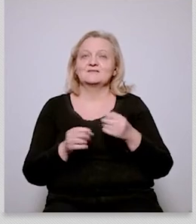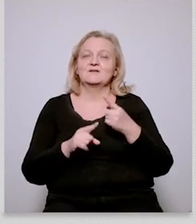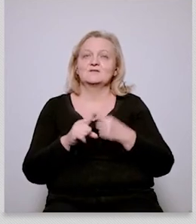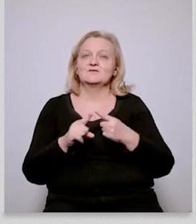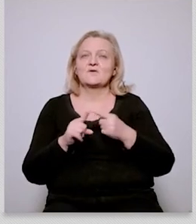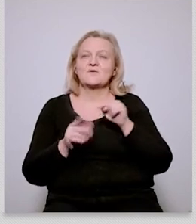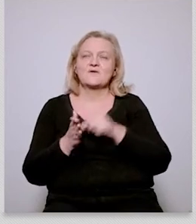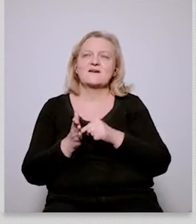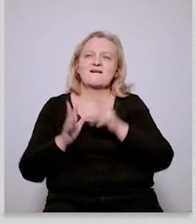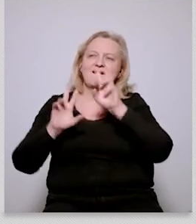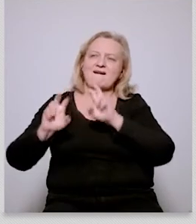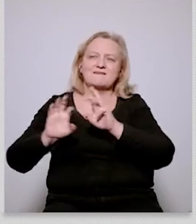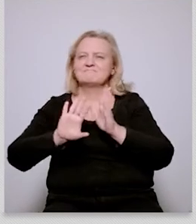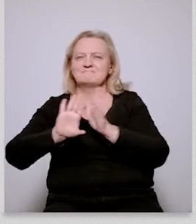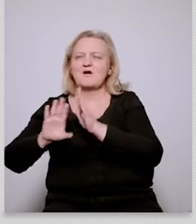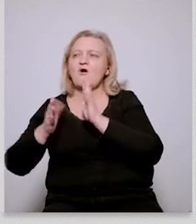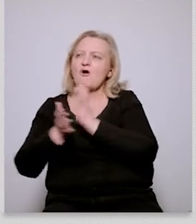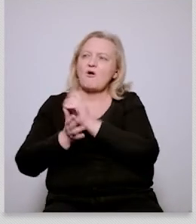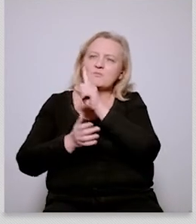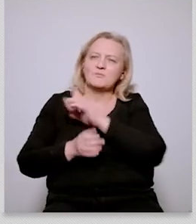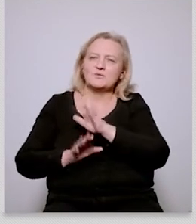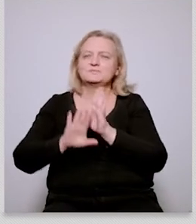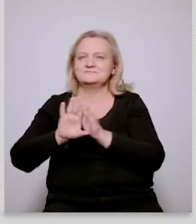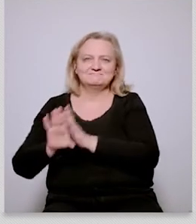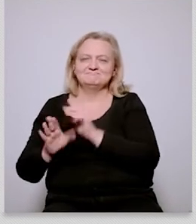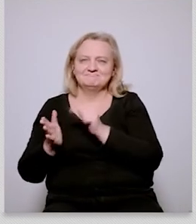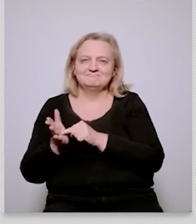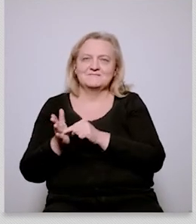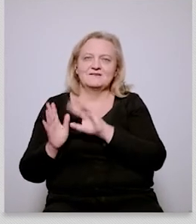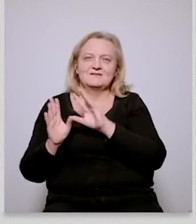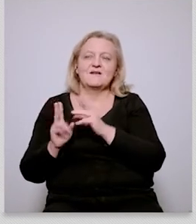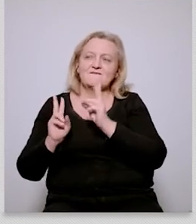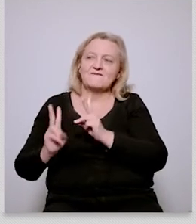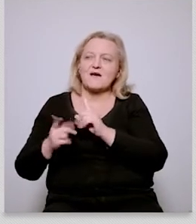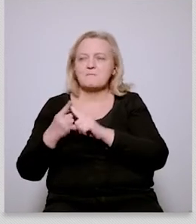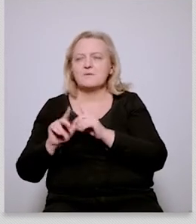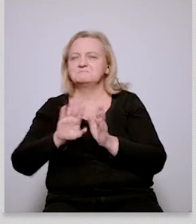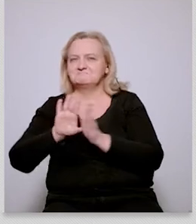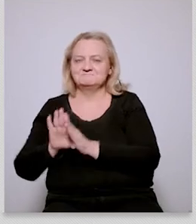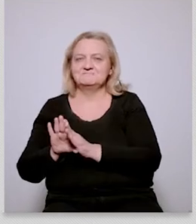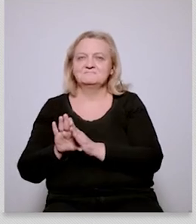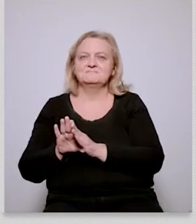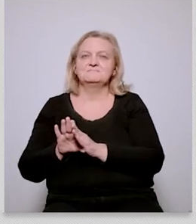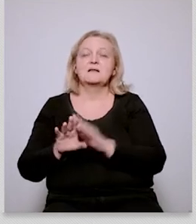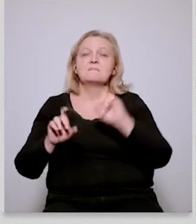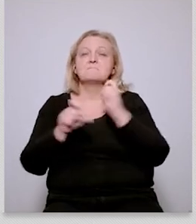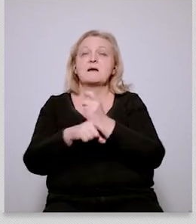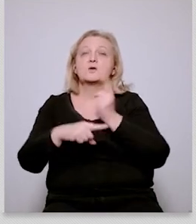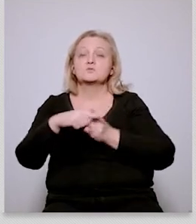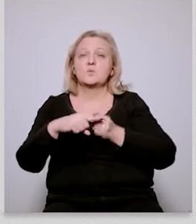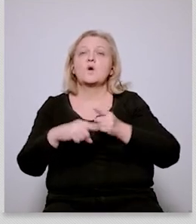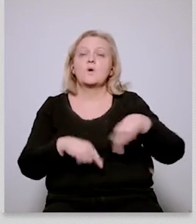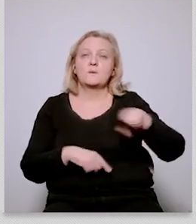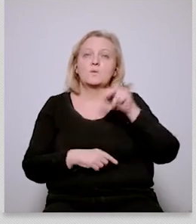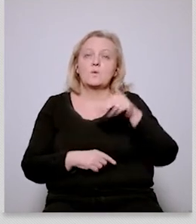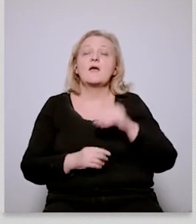opinion and of the political realities in our eu member states to the eu level and to the into